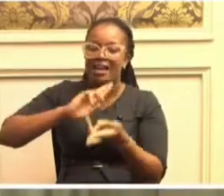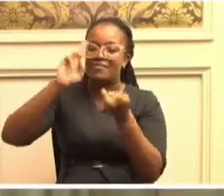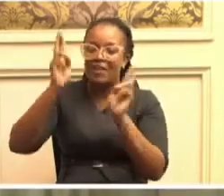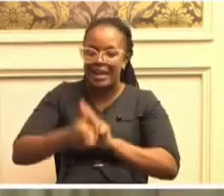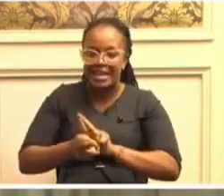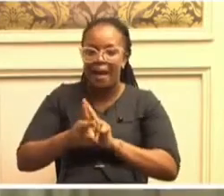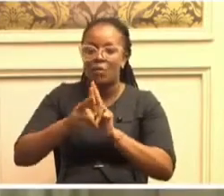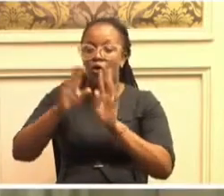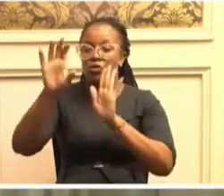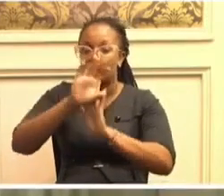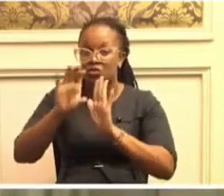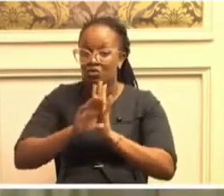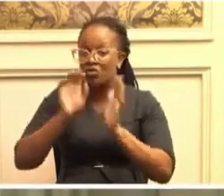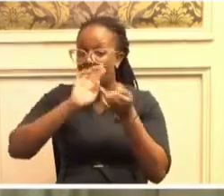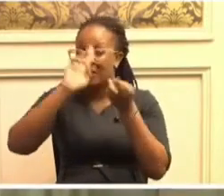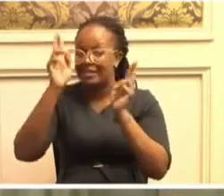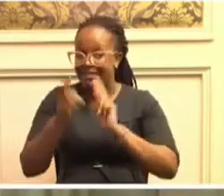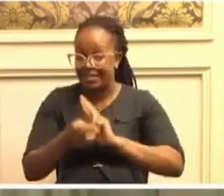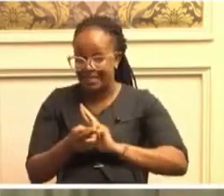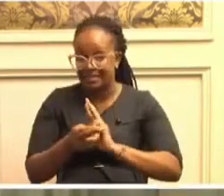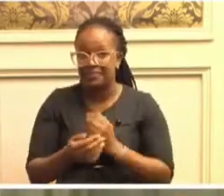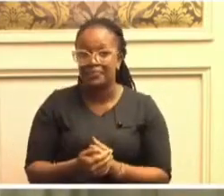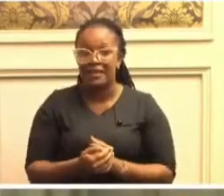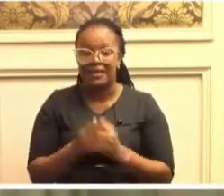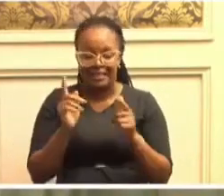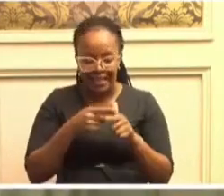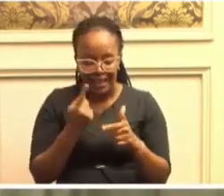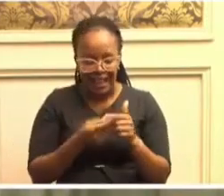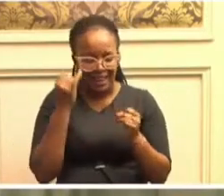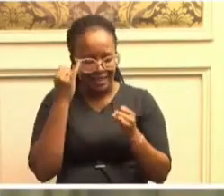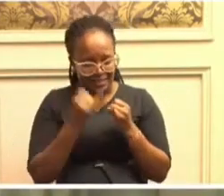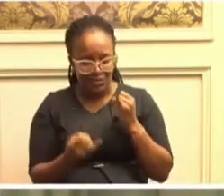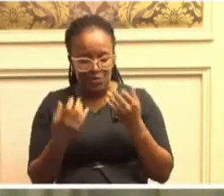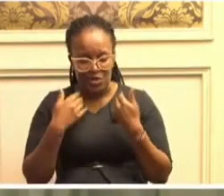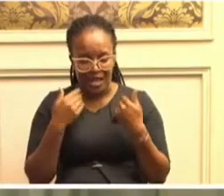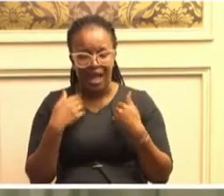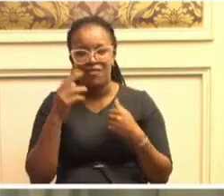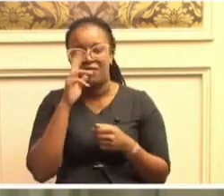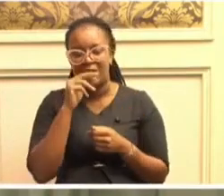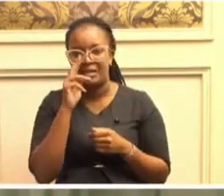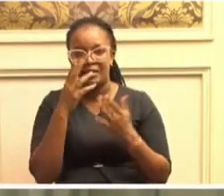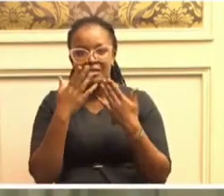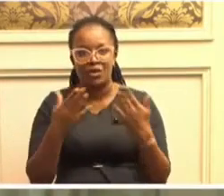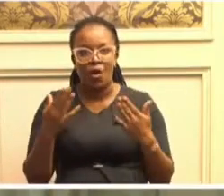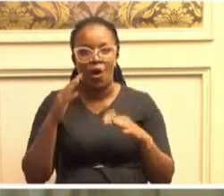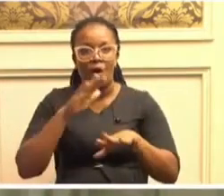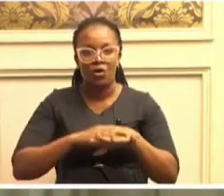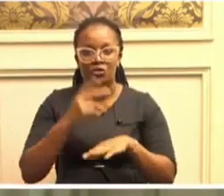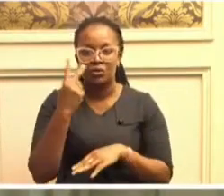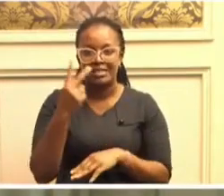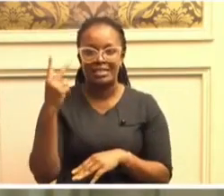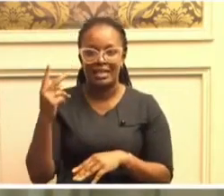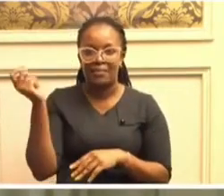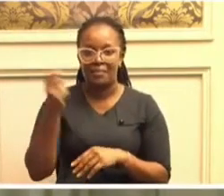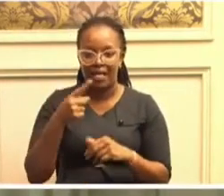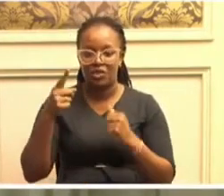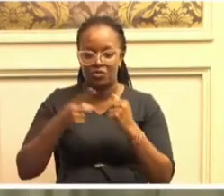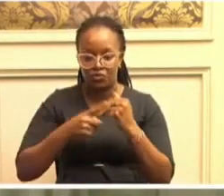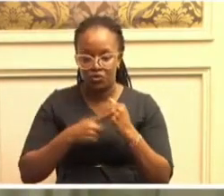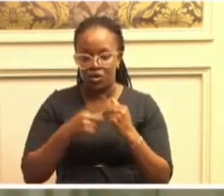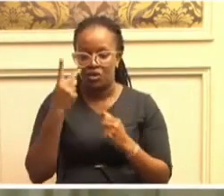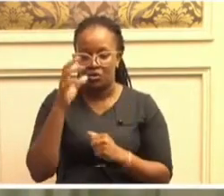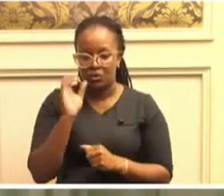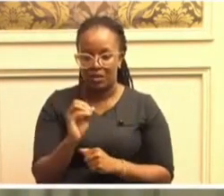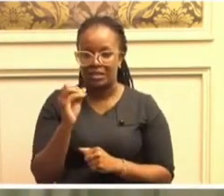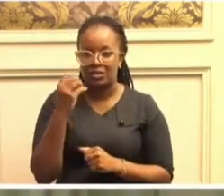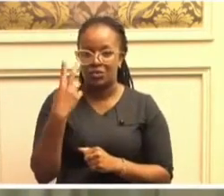Lastly, there is a cartoon in the Daily Nation of the 22nd of June 2021 at